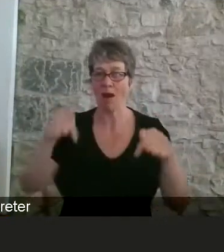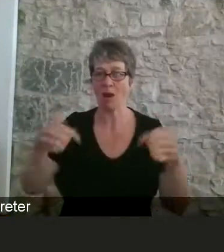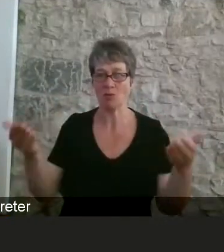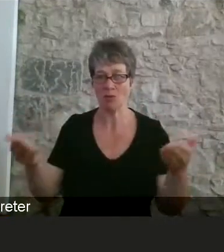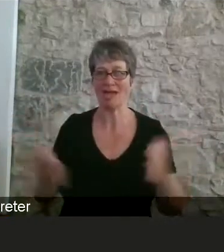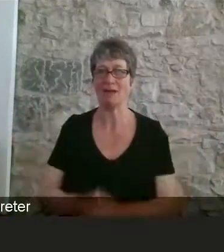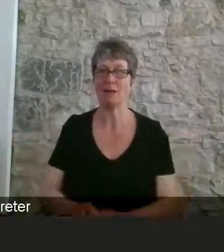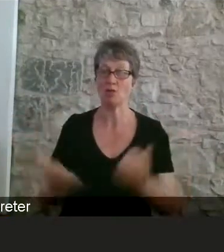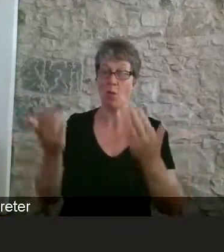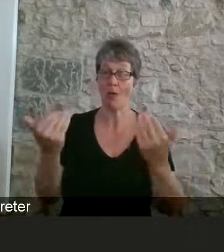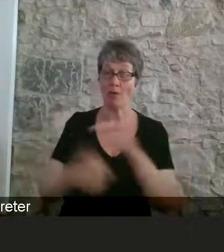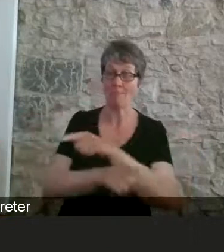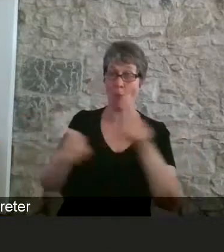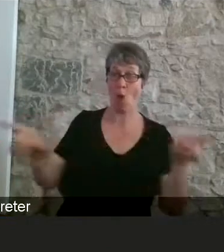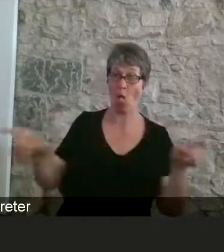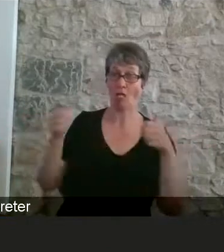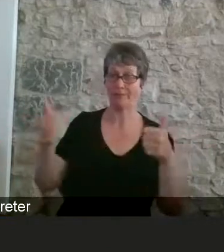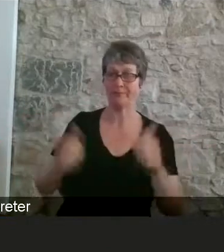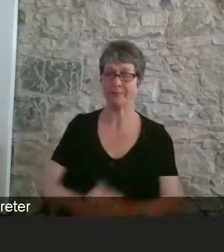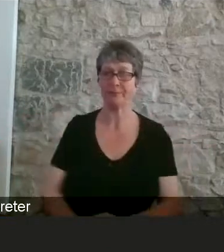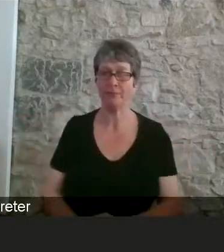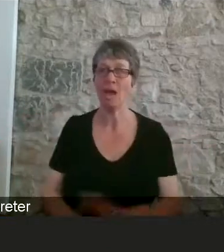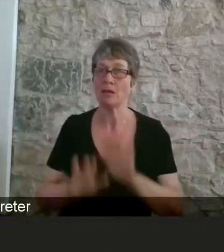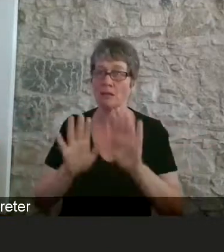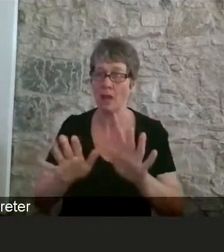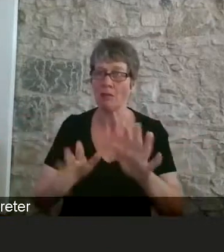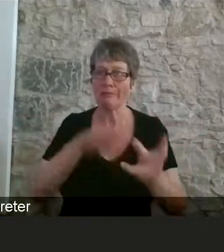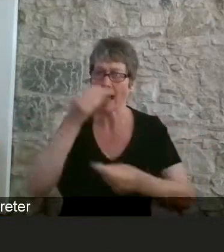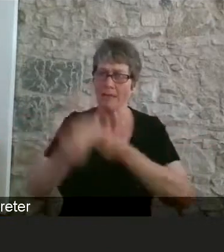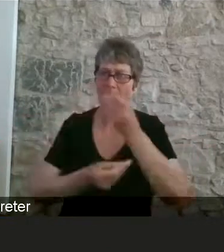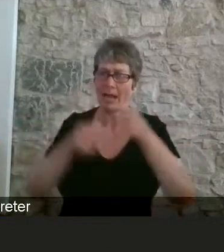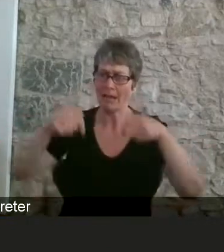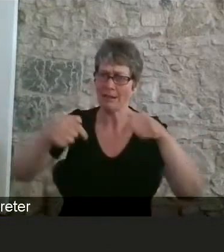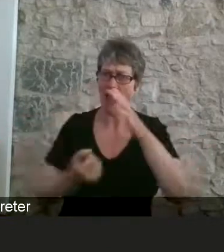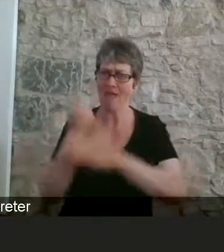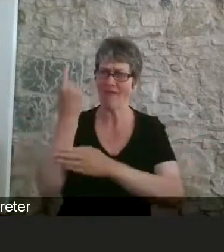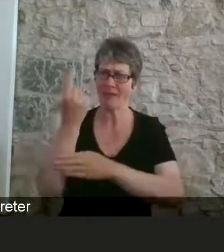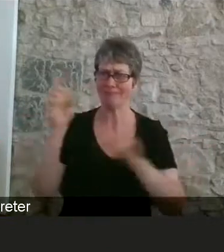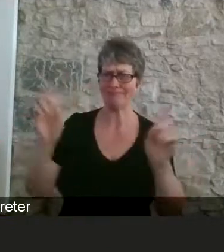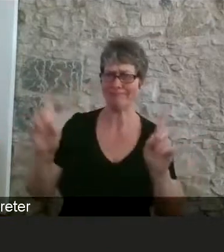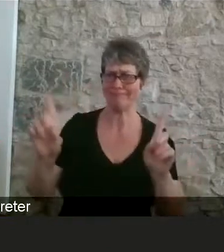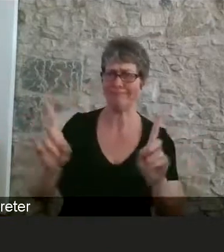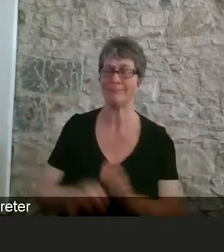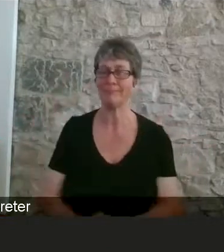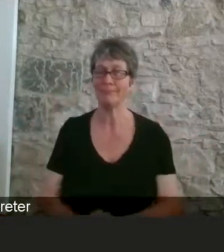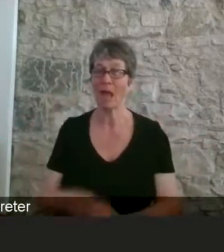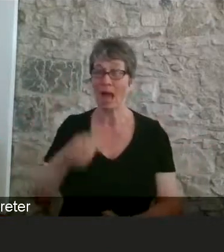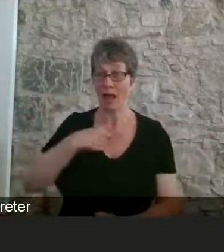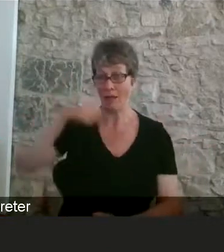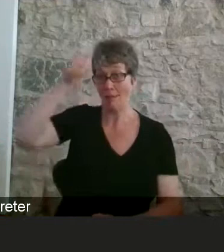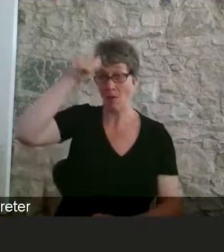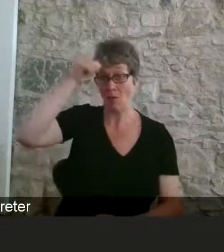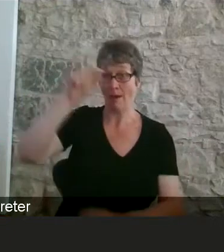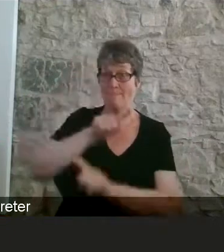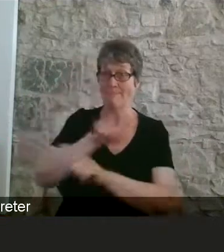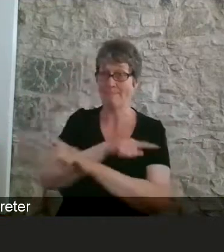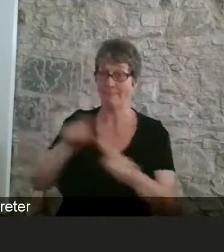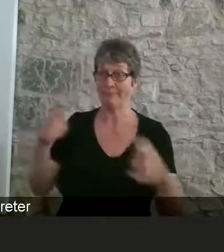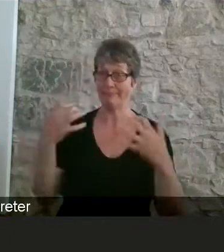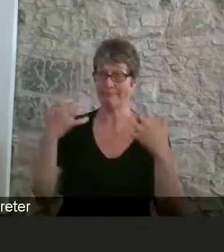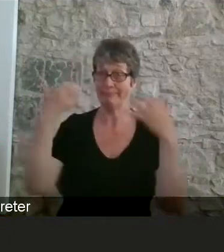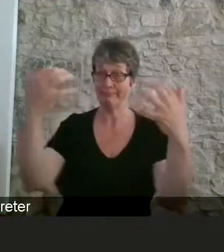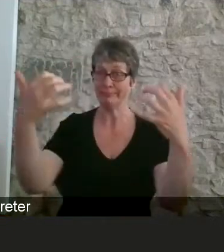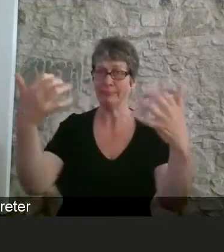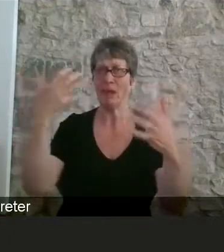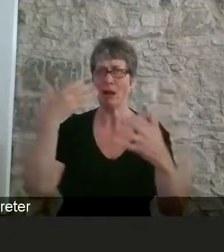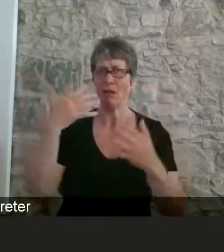all. So, to settle up at the scene about what the event is all around about today, I am aware that many of our audience will have direct personal